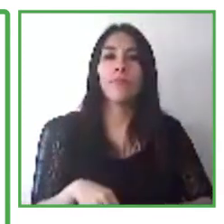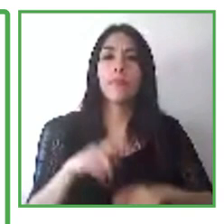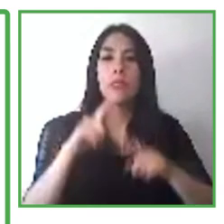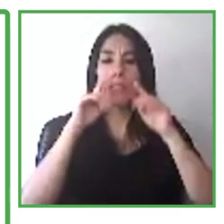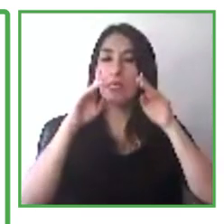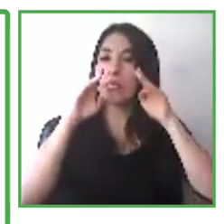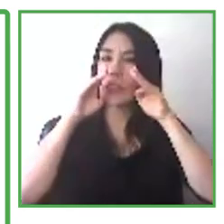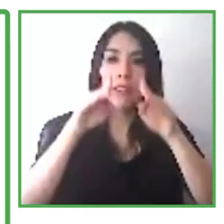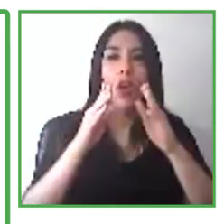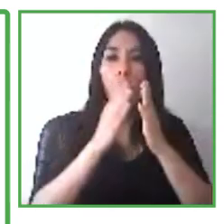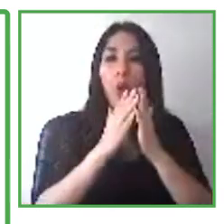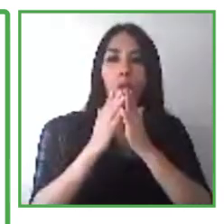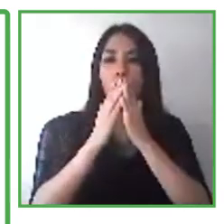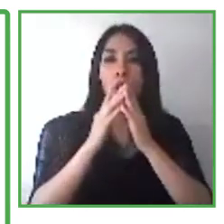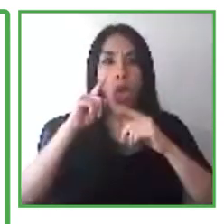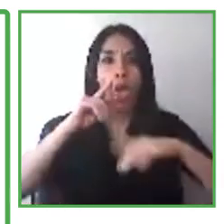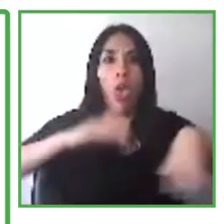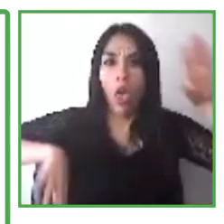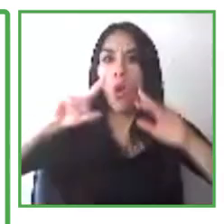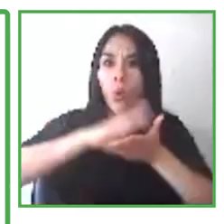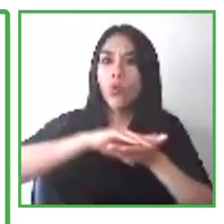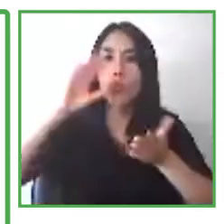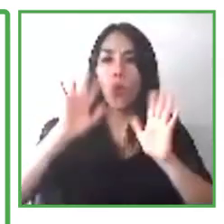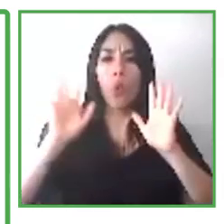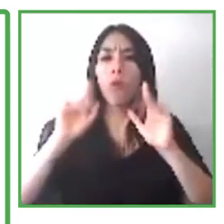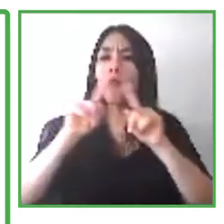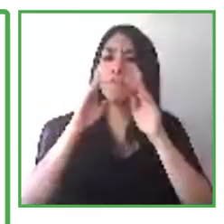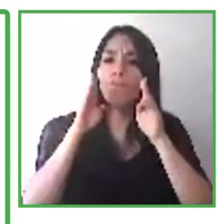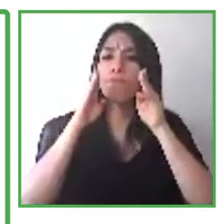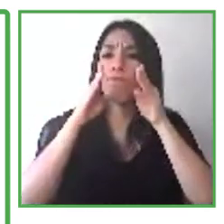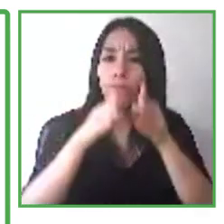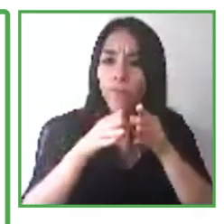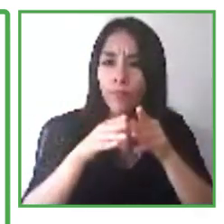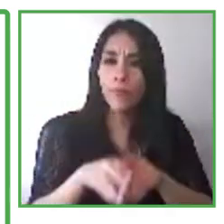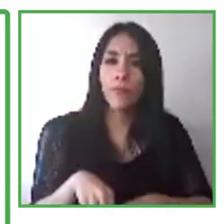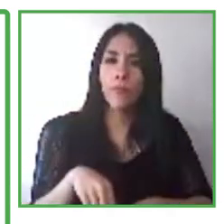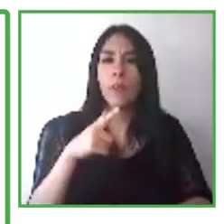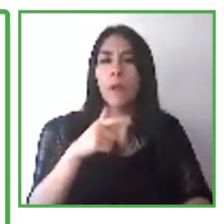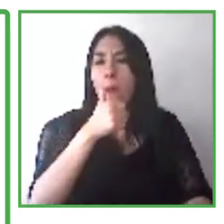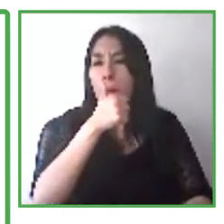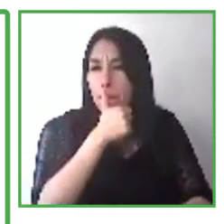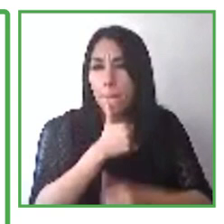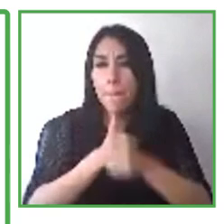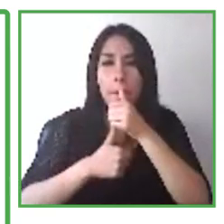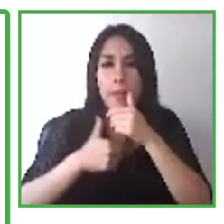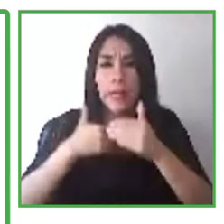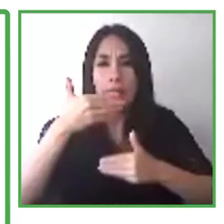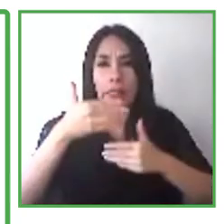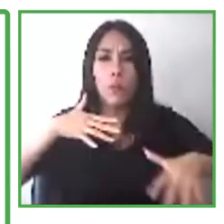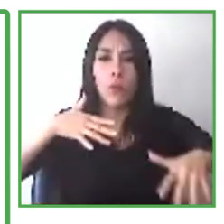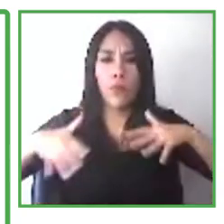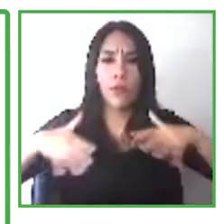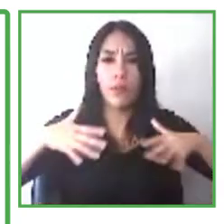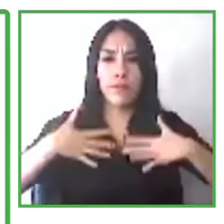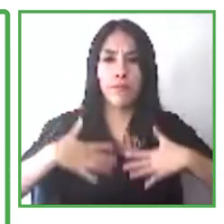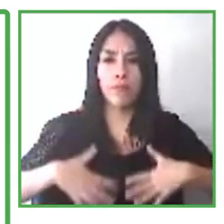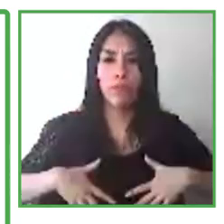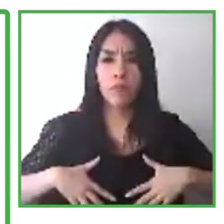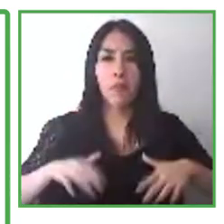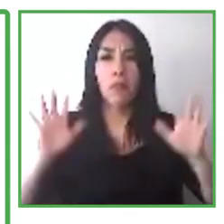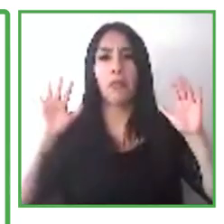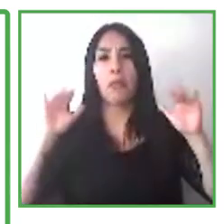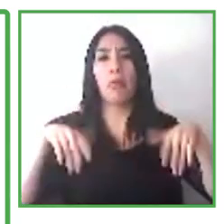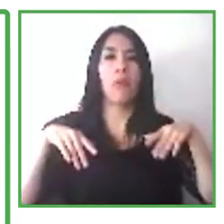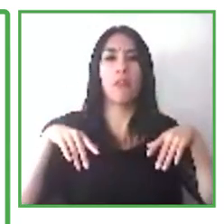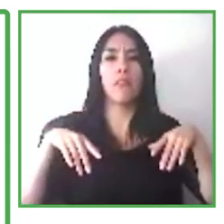limited movement. People with physical disability might be comfortable in roles with limited physical